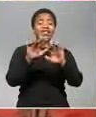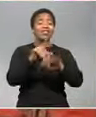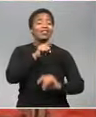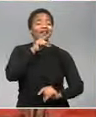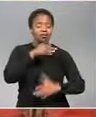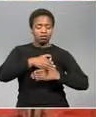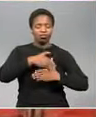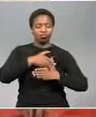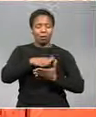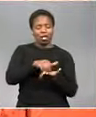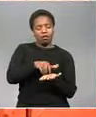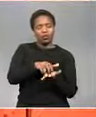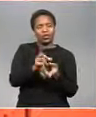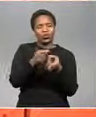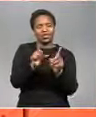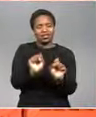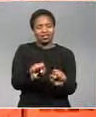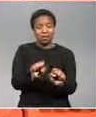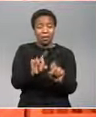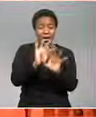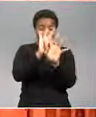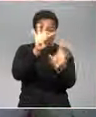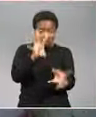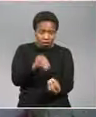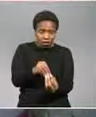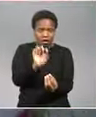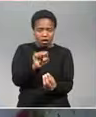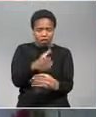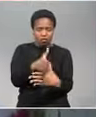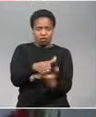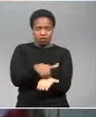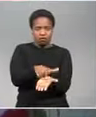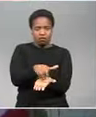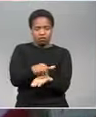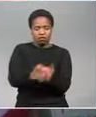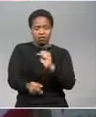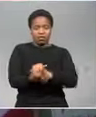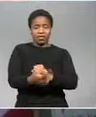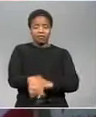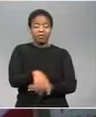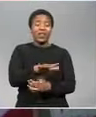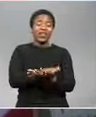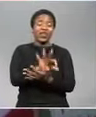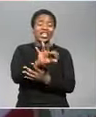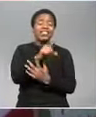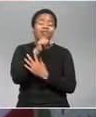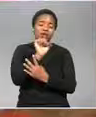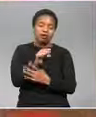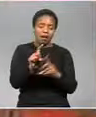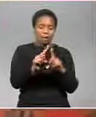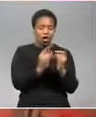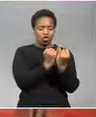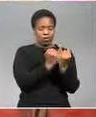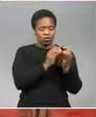line at lonman so all in all including the uh merger job losses that would happen just over 13,000 but the competition